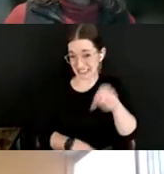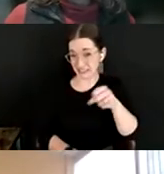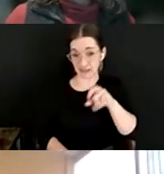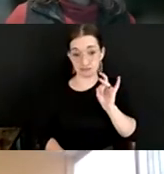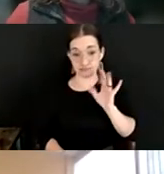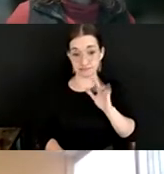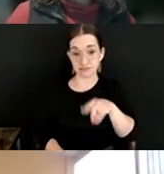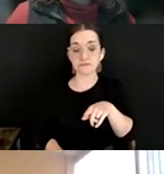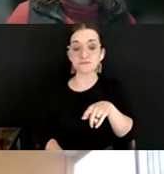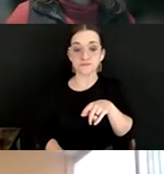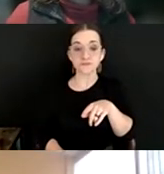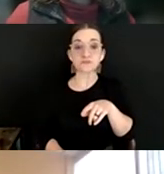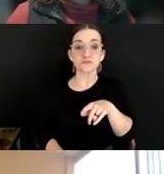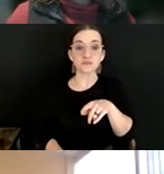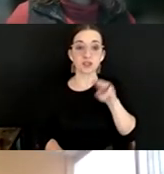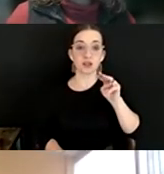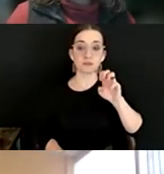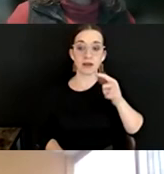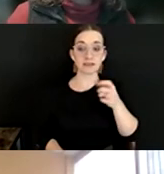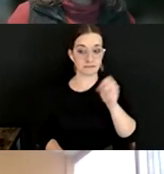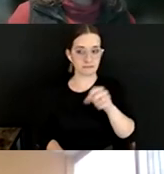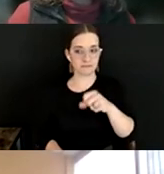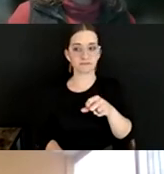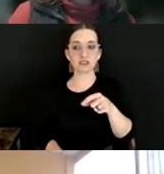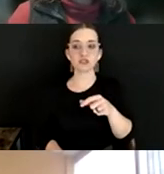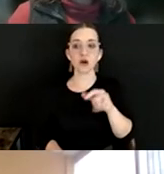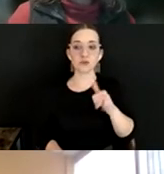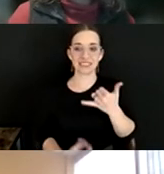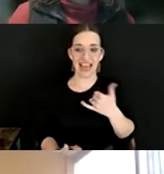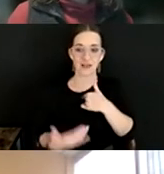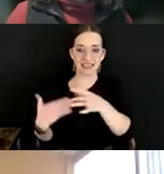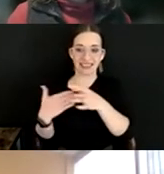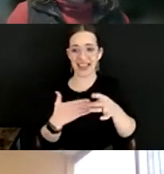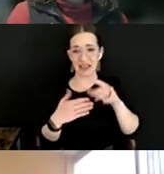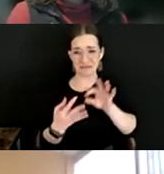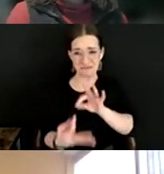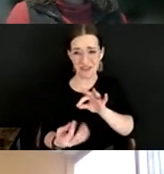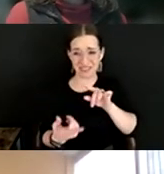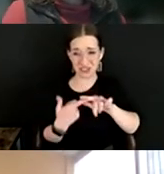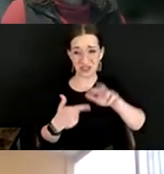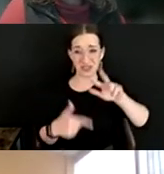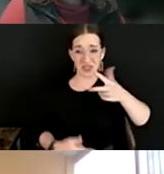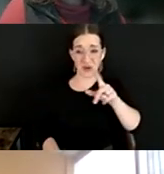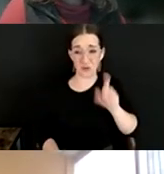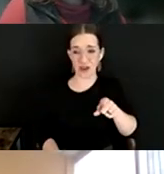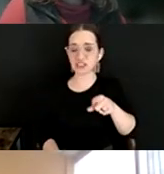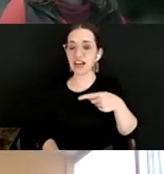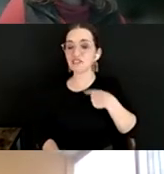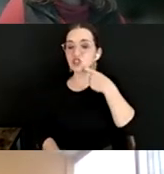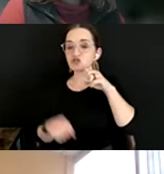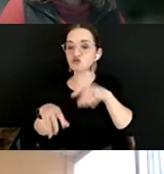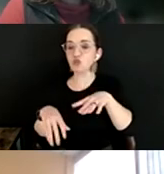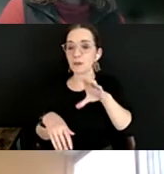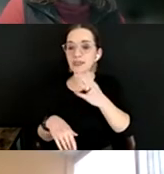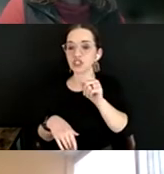So this actually leads us sort of perfectly to this third question, which I've just dropped in the chat. What changes do you dream of